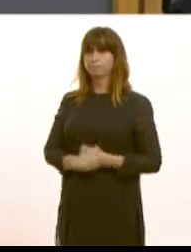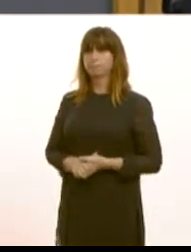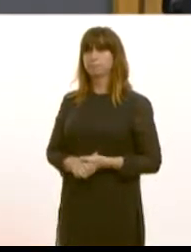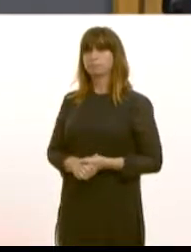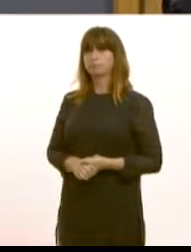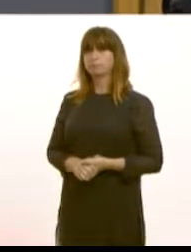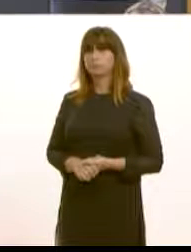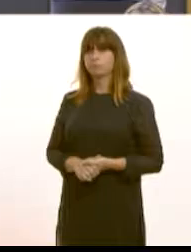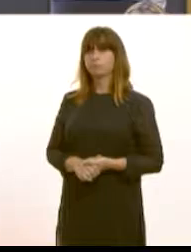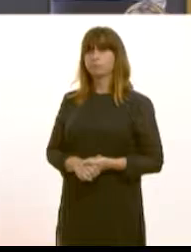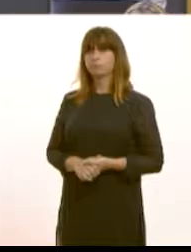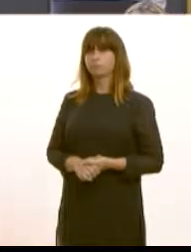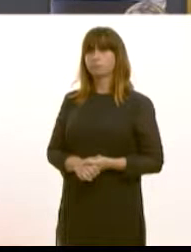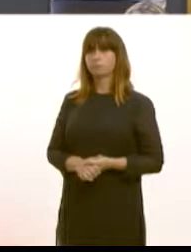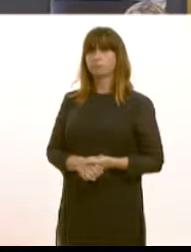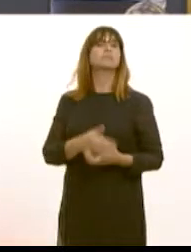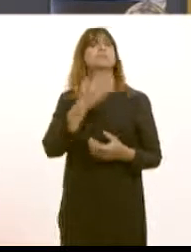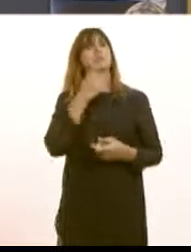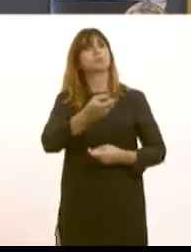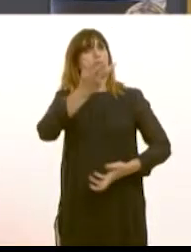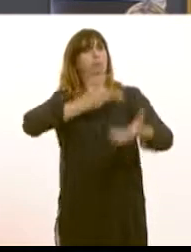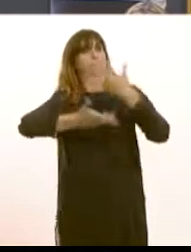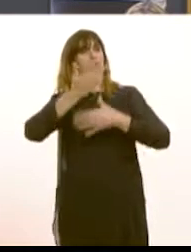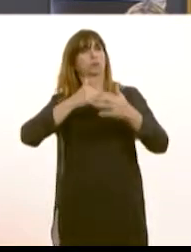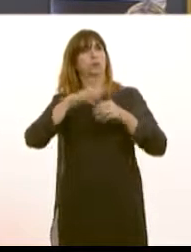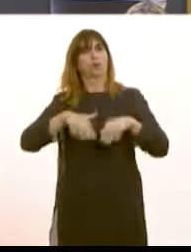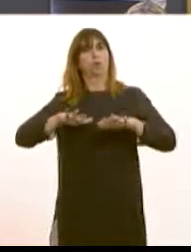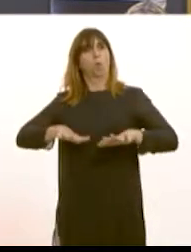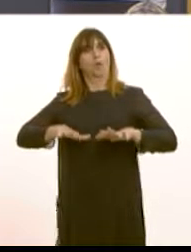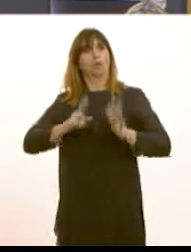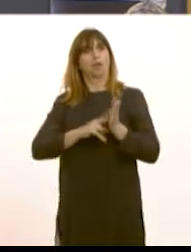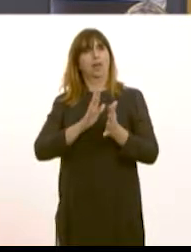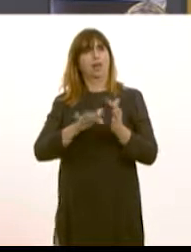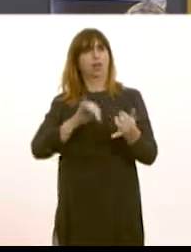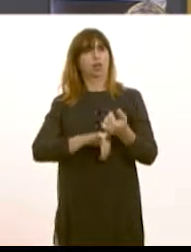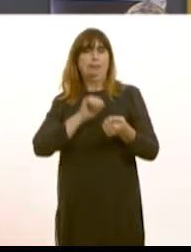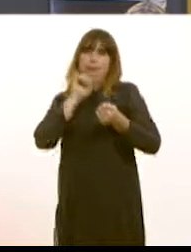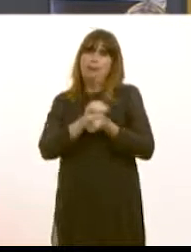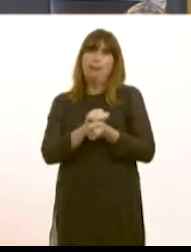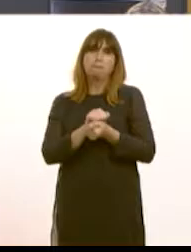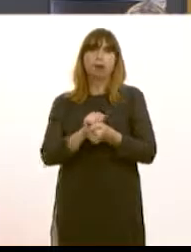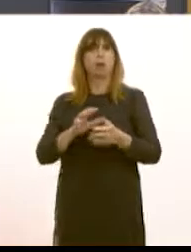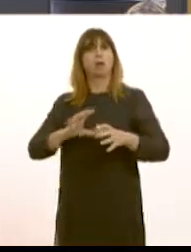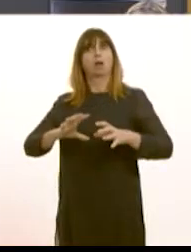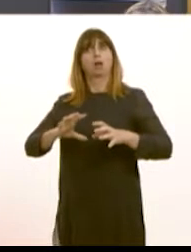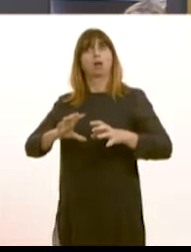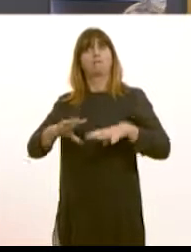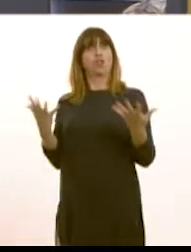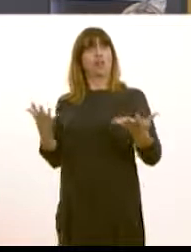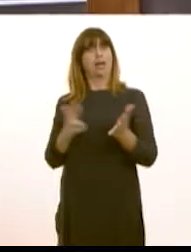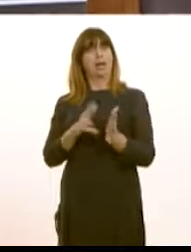Will the First Minister make a statement on how the Welsh NHS maintains the principle of universal free at the point of care